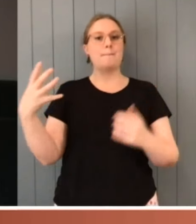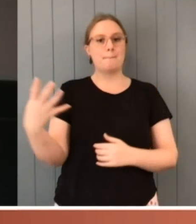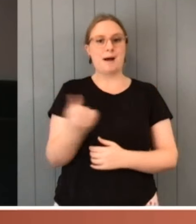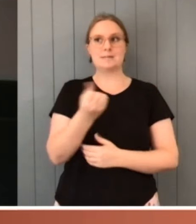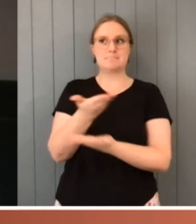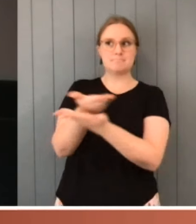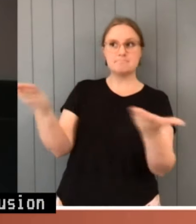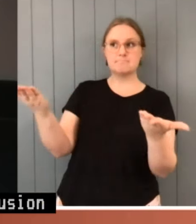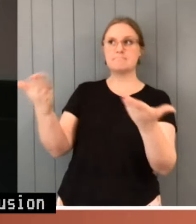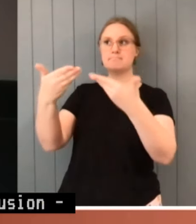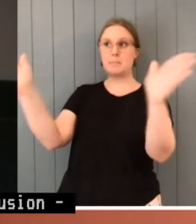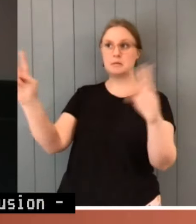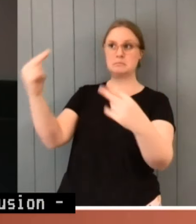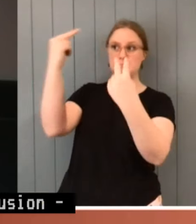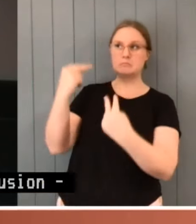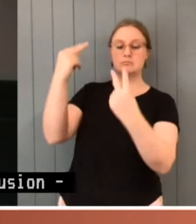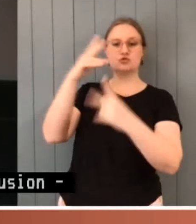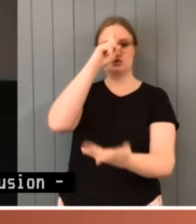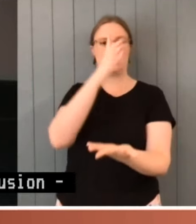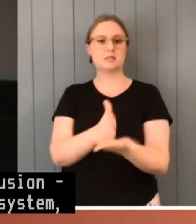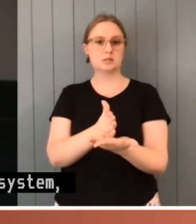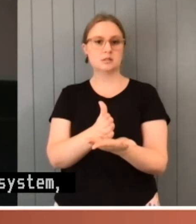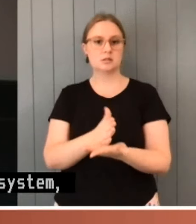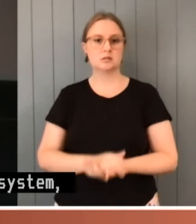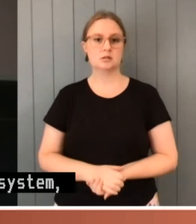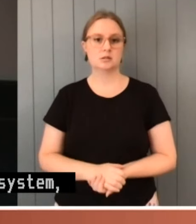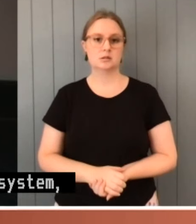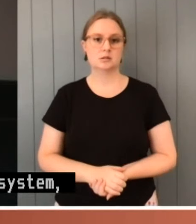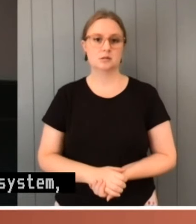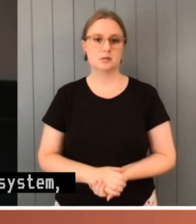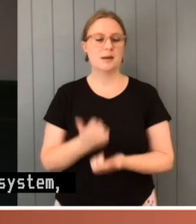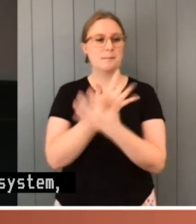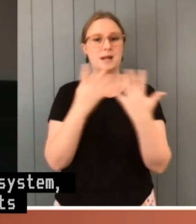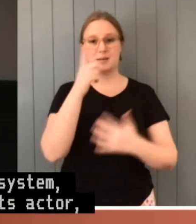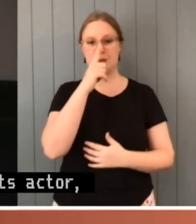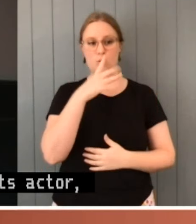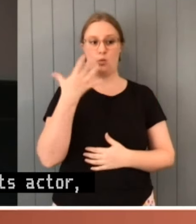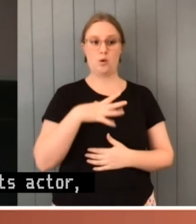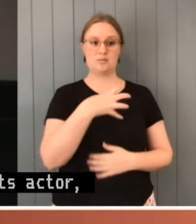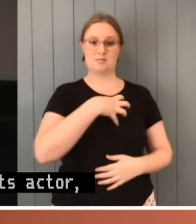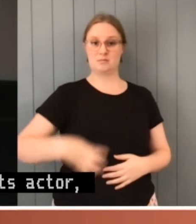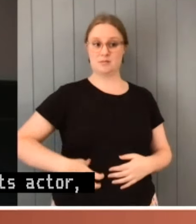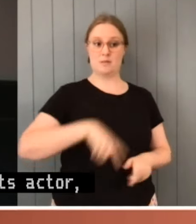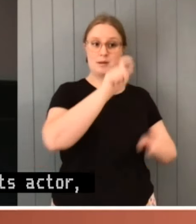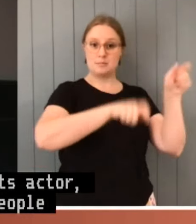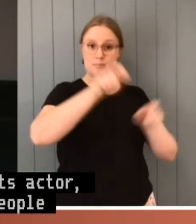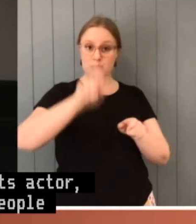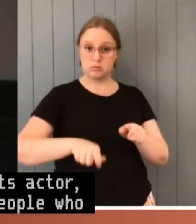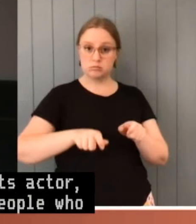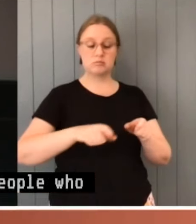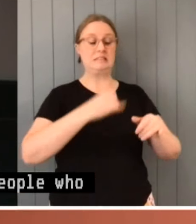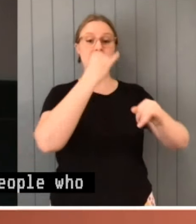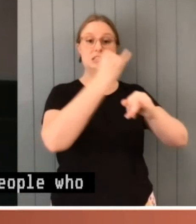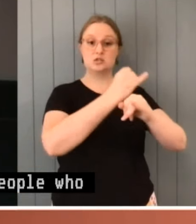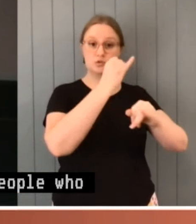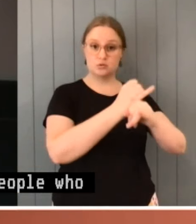there are many calls for its actors, the institutions and the people who make them up to respond ethically to the public interest and the public purposes which